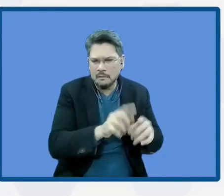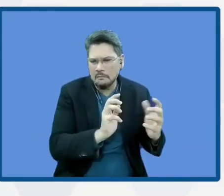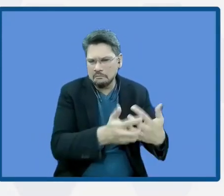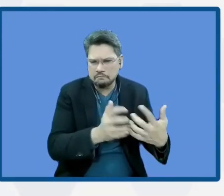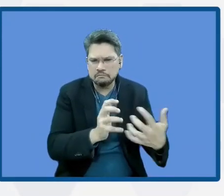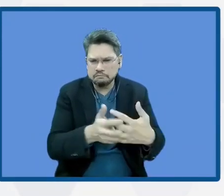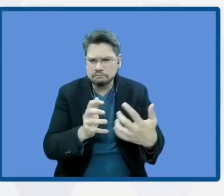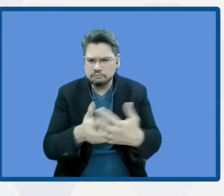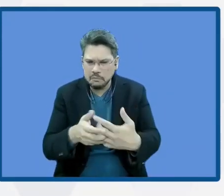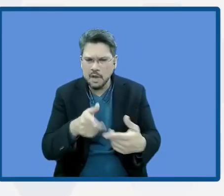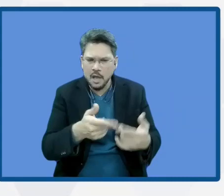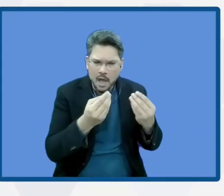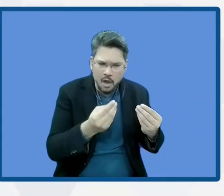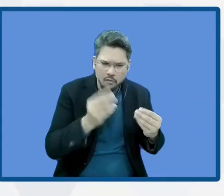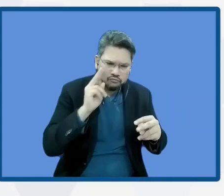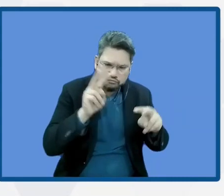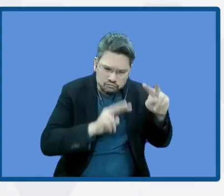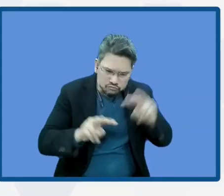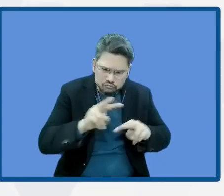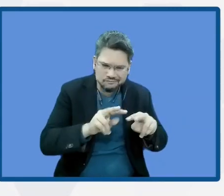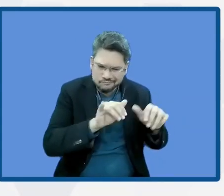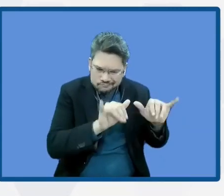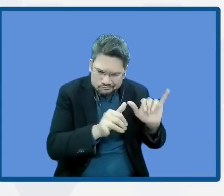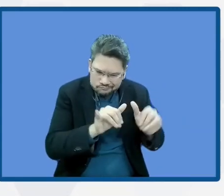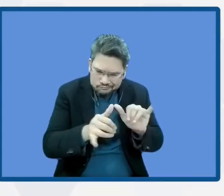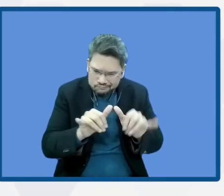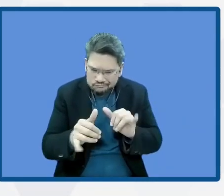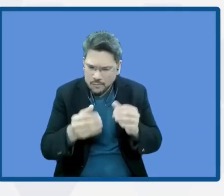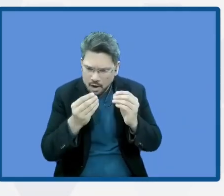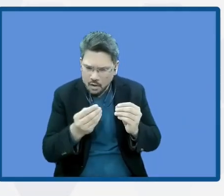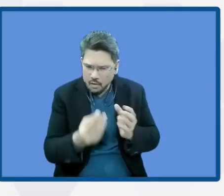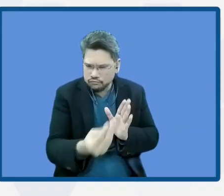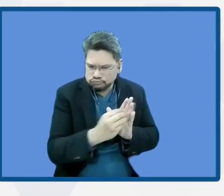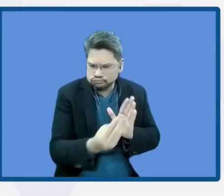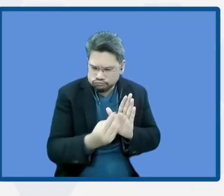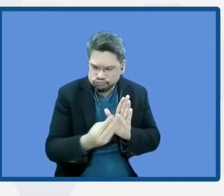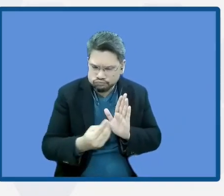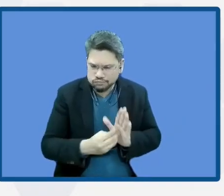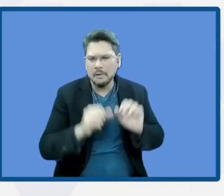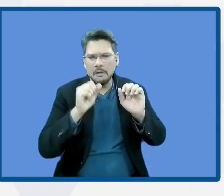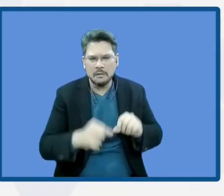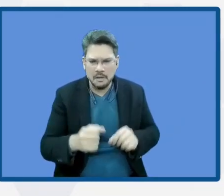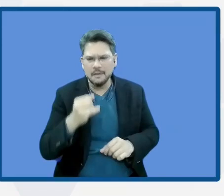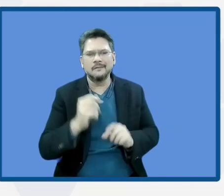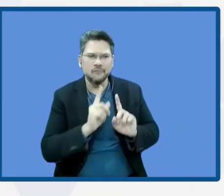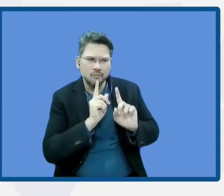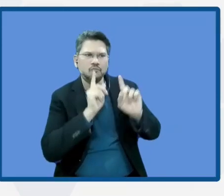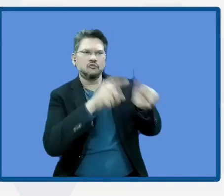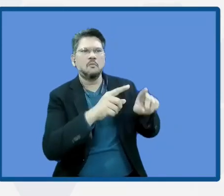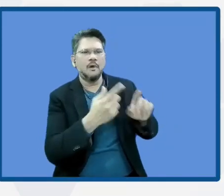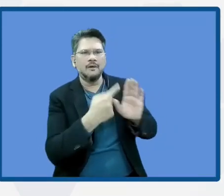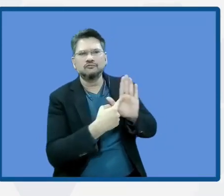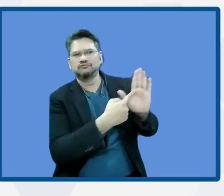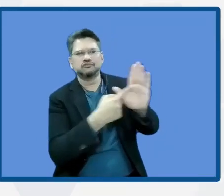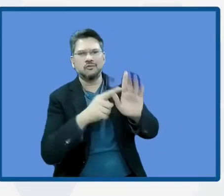them, and also create the evidence so we can report the different cases in other